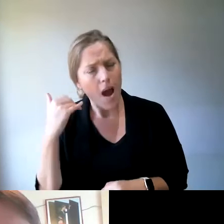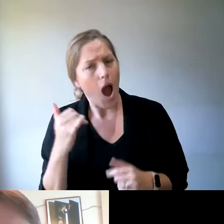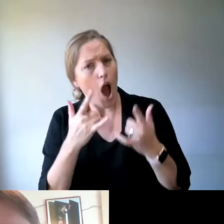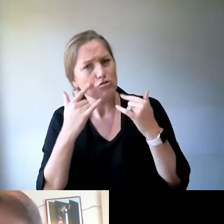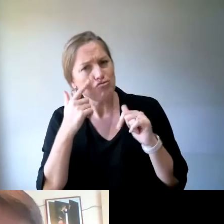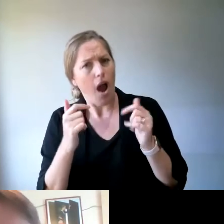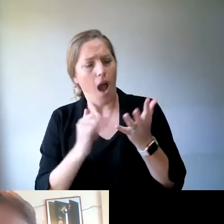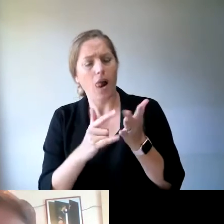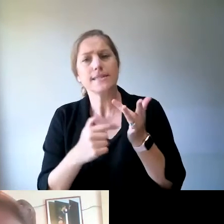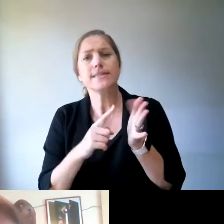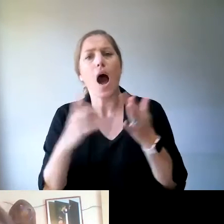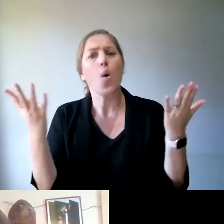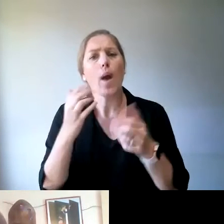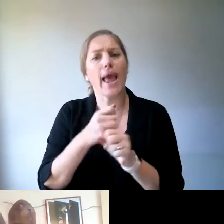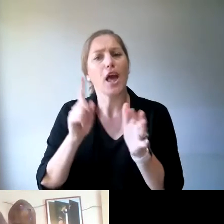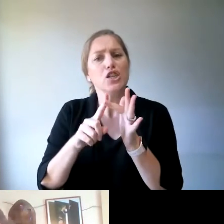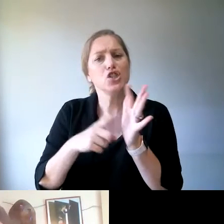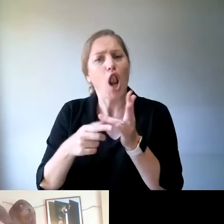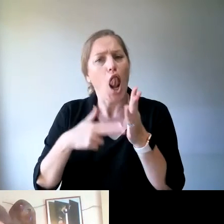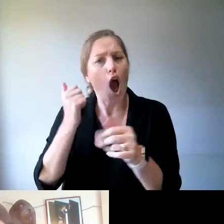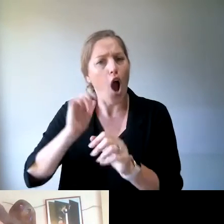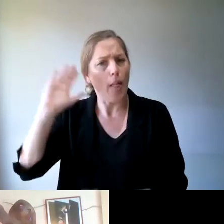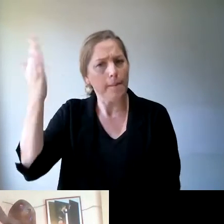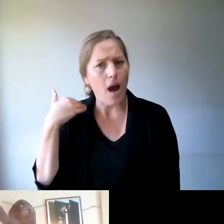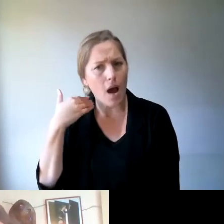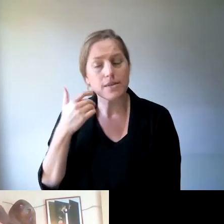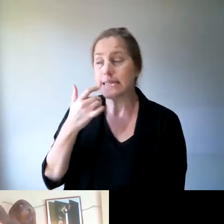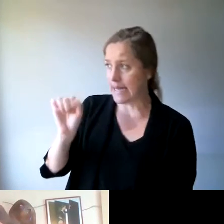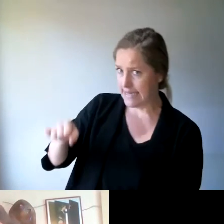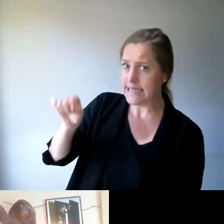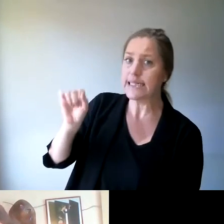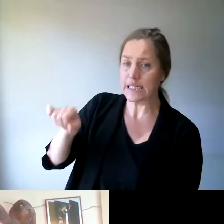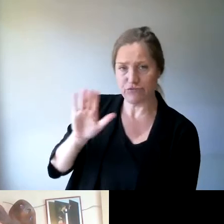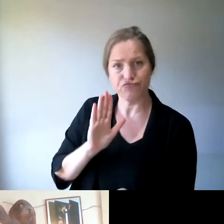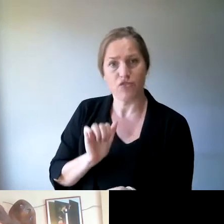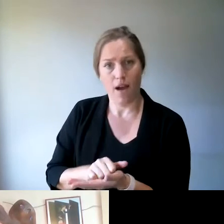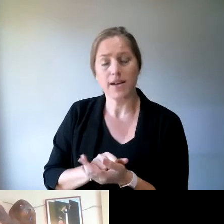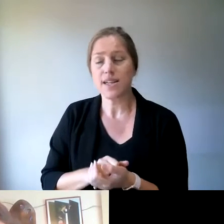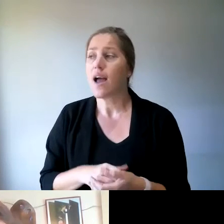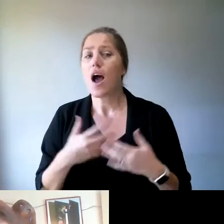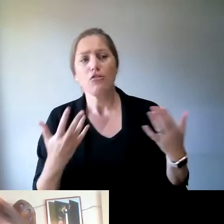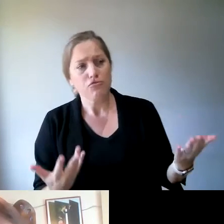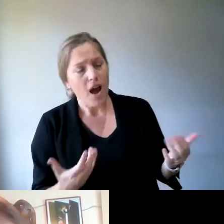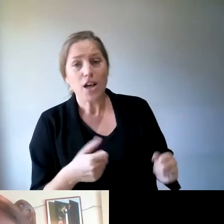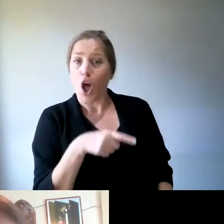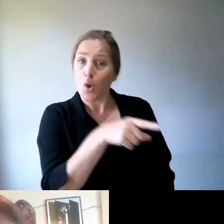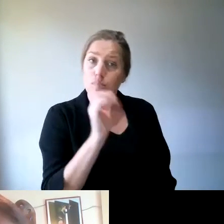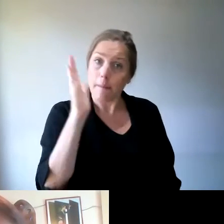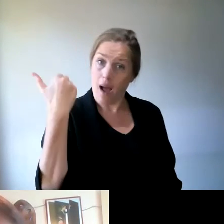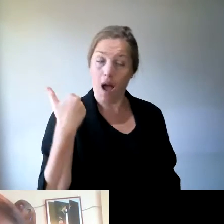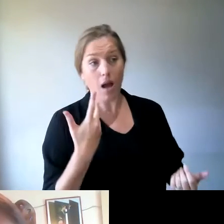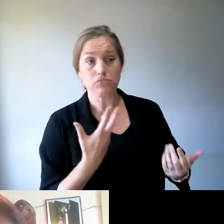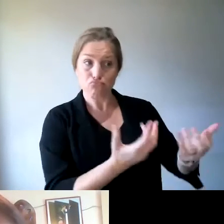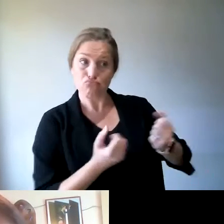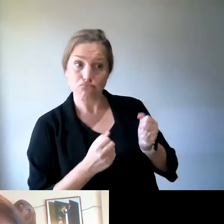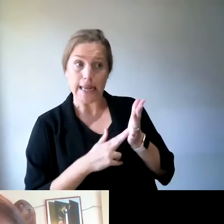is that right? That is correct, yes. So, since you've been on the NDIS, Lynn, how has it